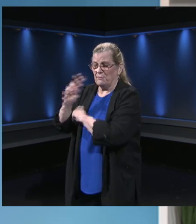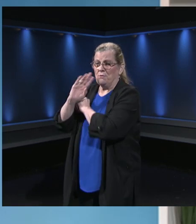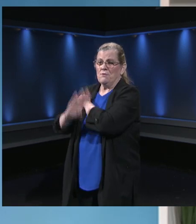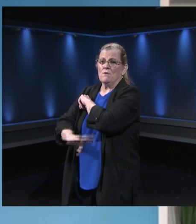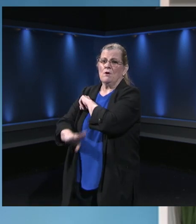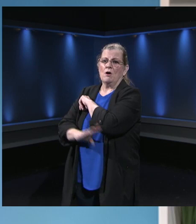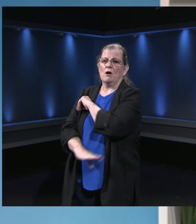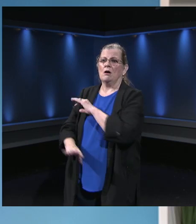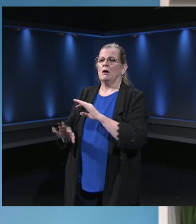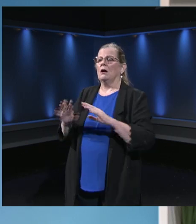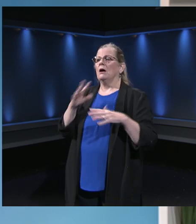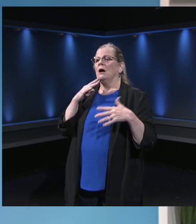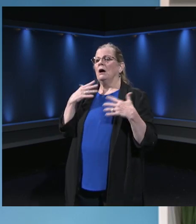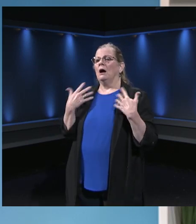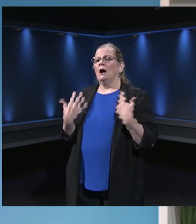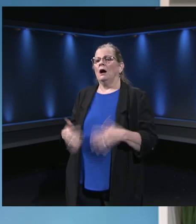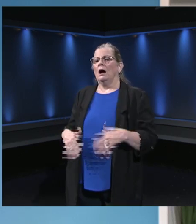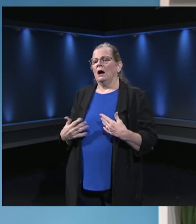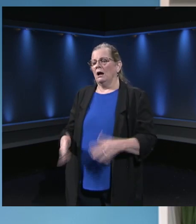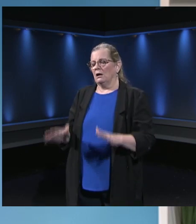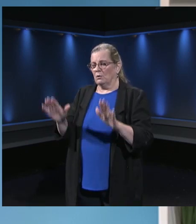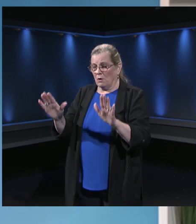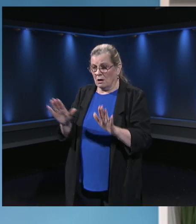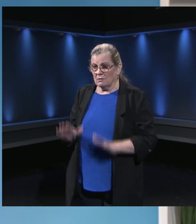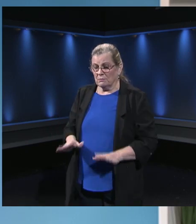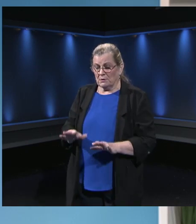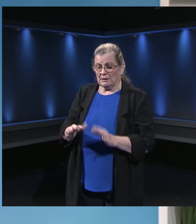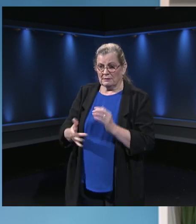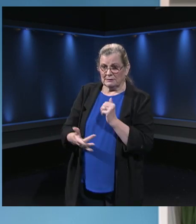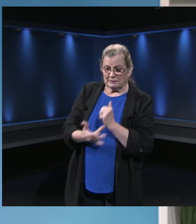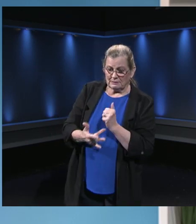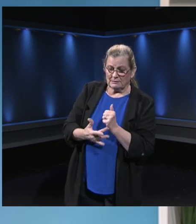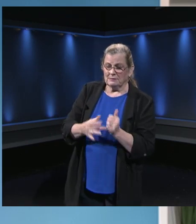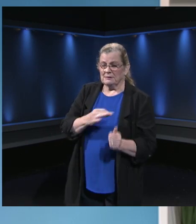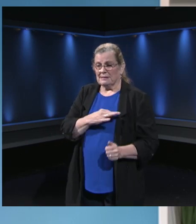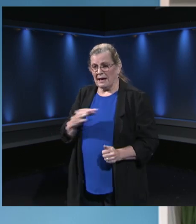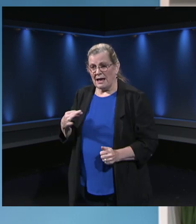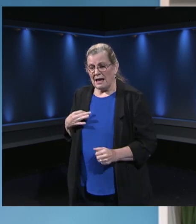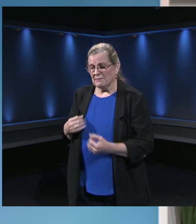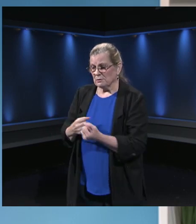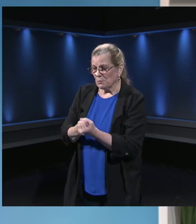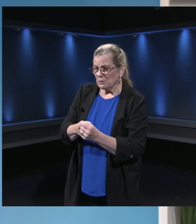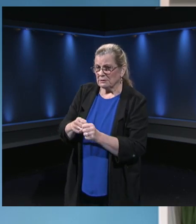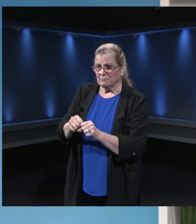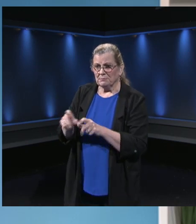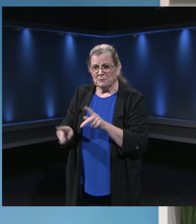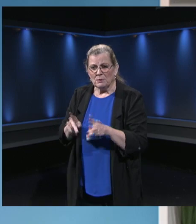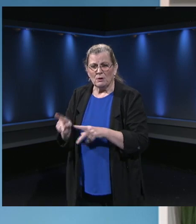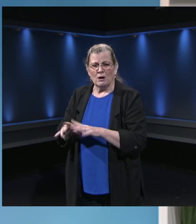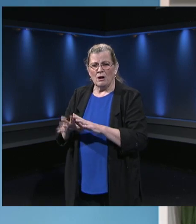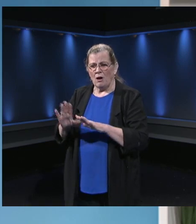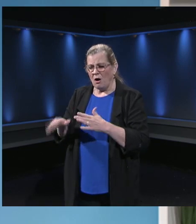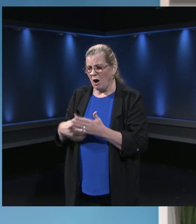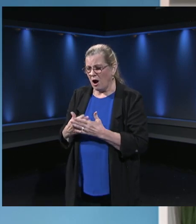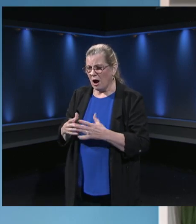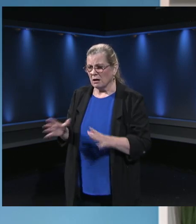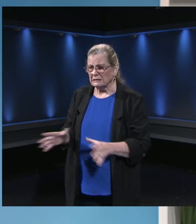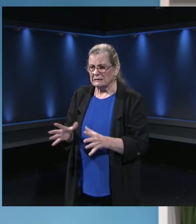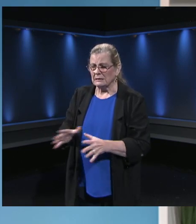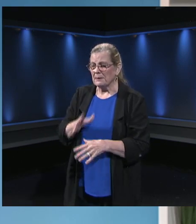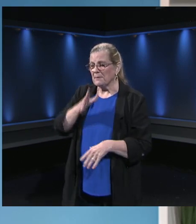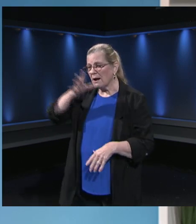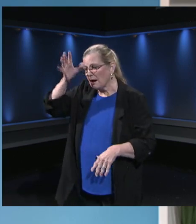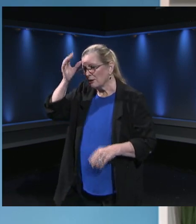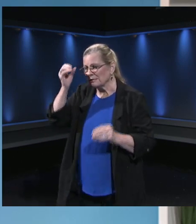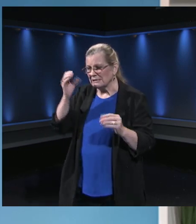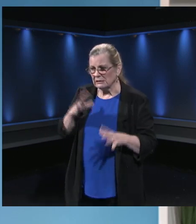technology support staff at the schools and all the folks in IT who have been working behind the scenes tirelessly on the systems. Way to go team and thank you.